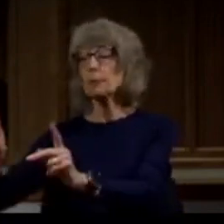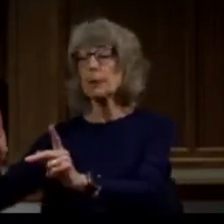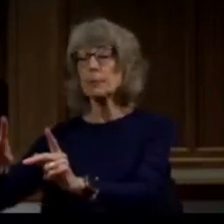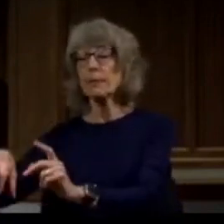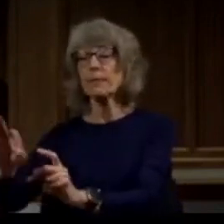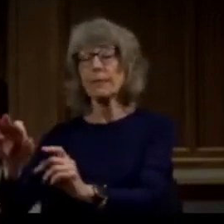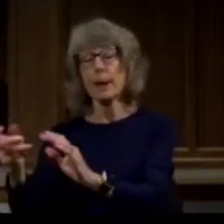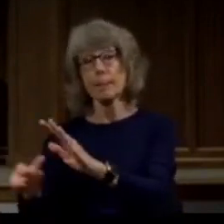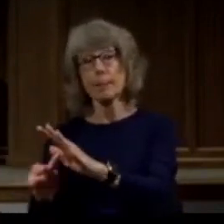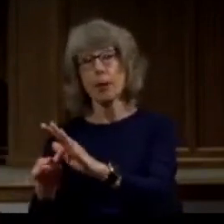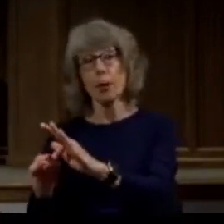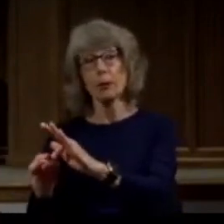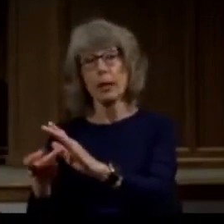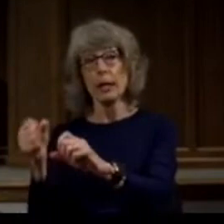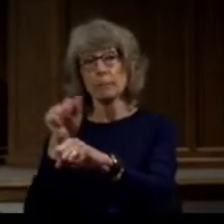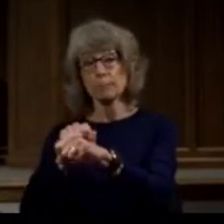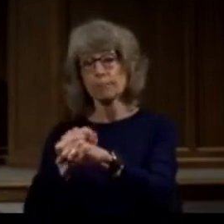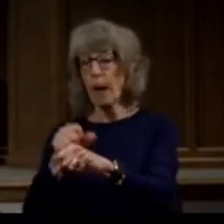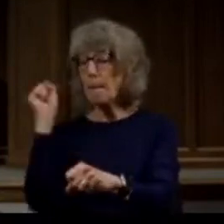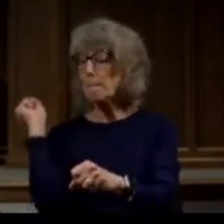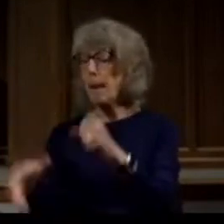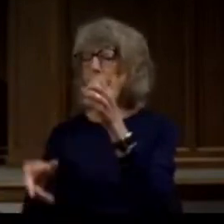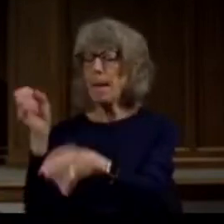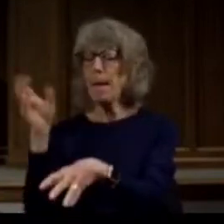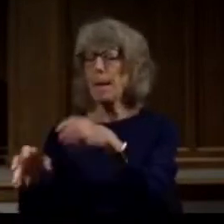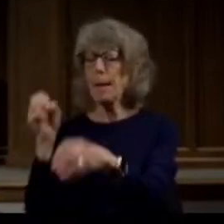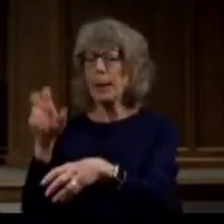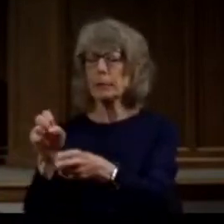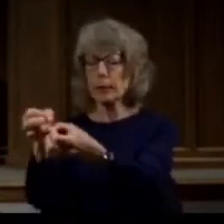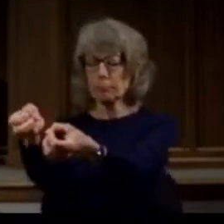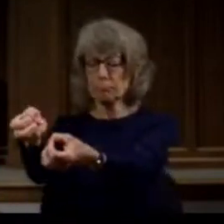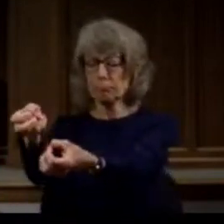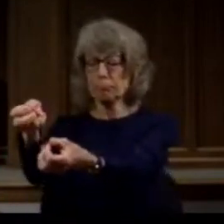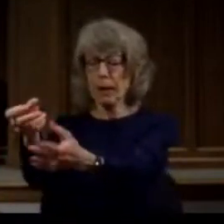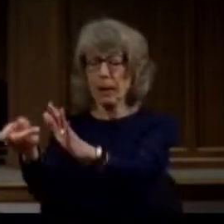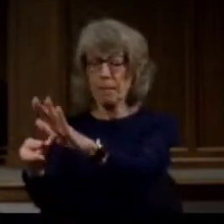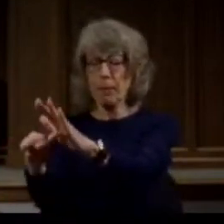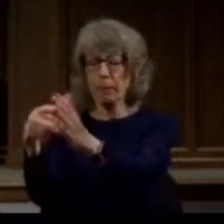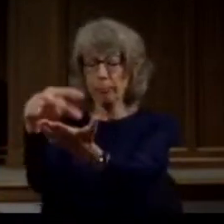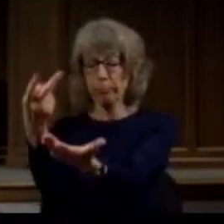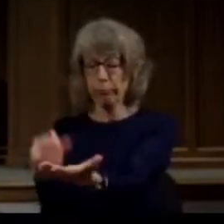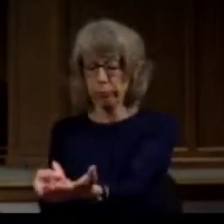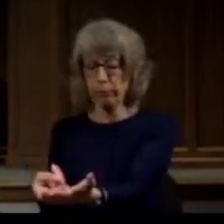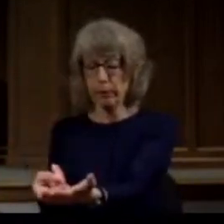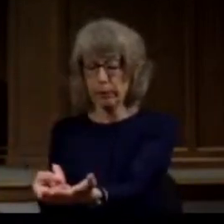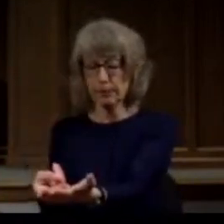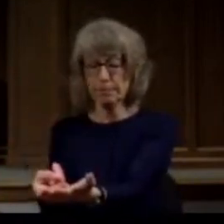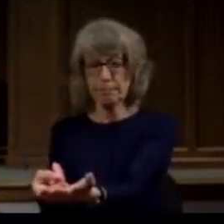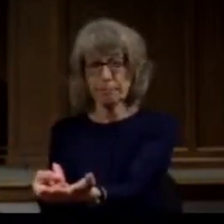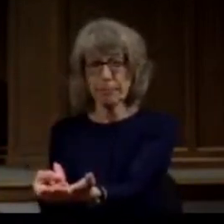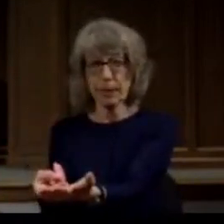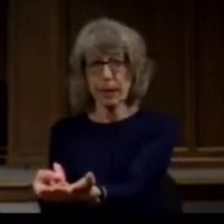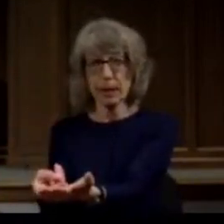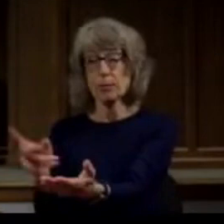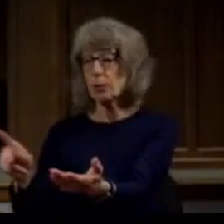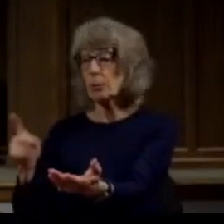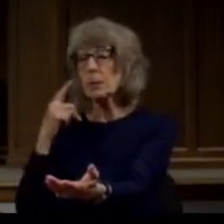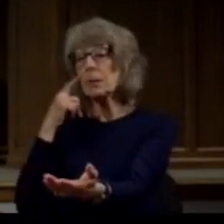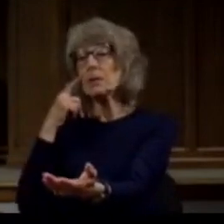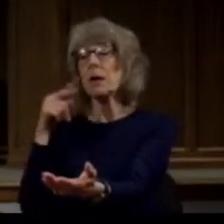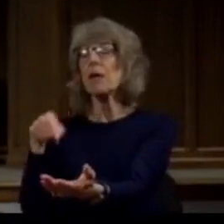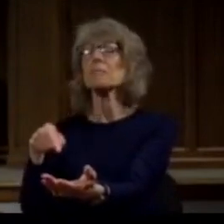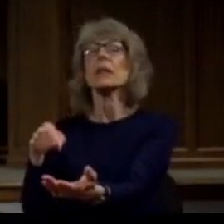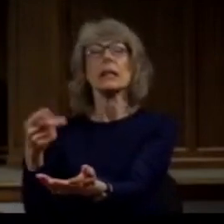rocks upon Paul until they believe that he is dead. They believe he is dead. They then drag his body